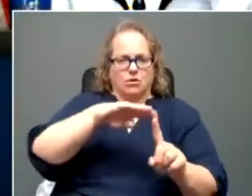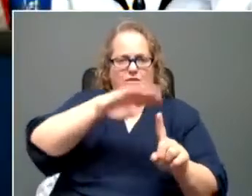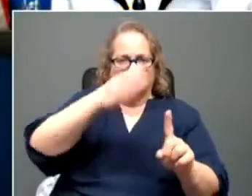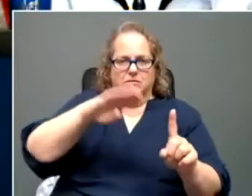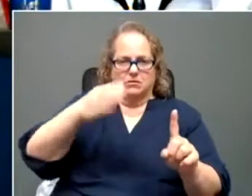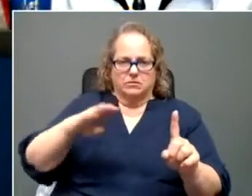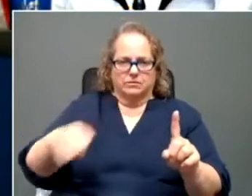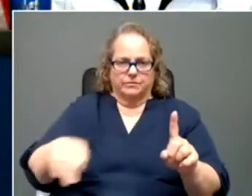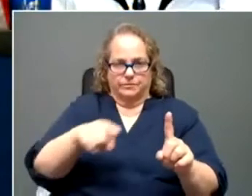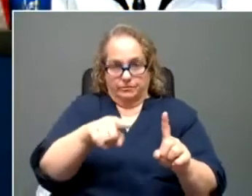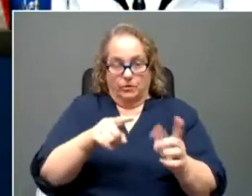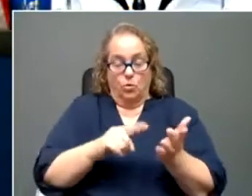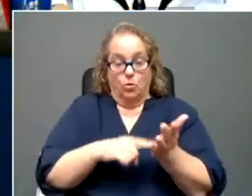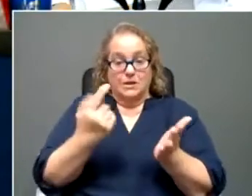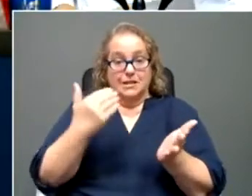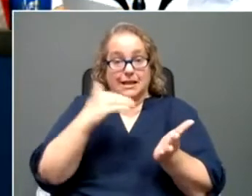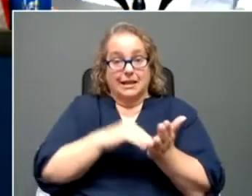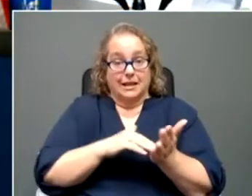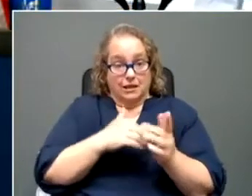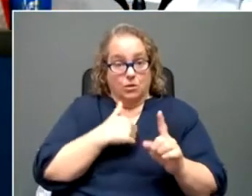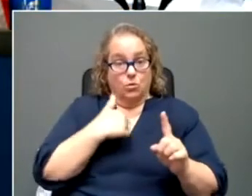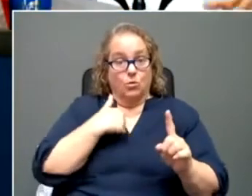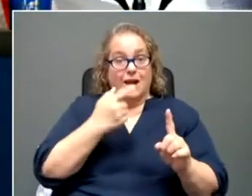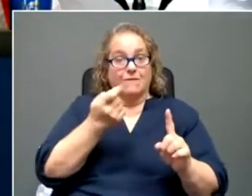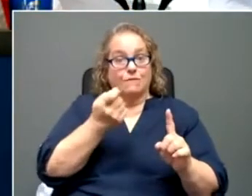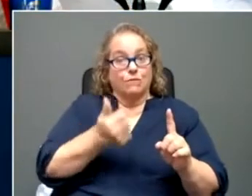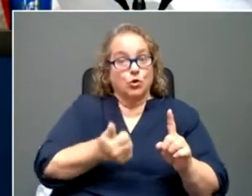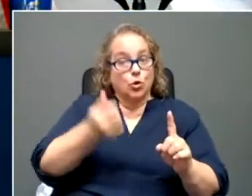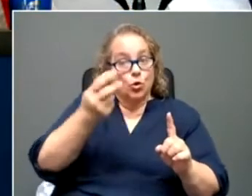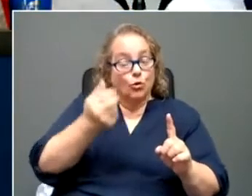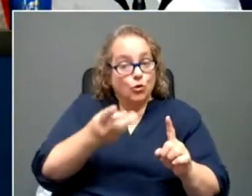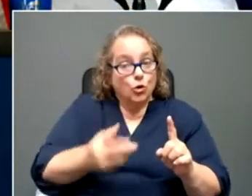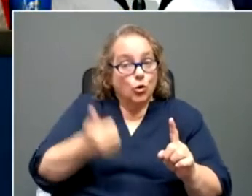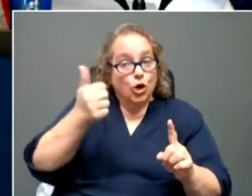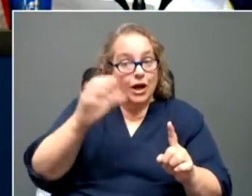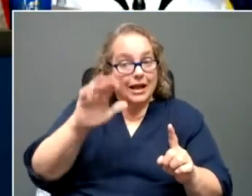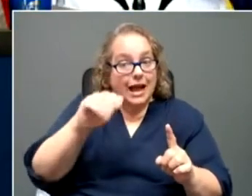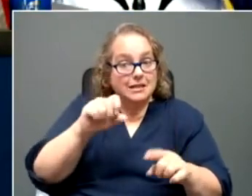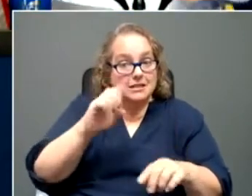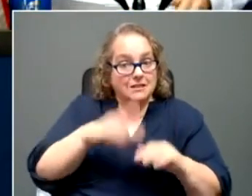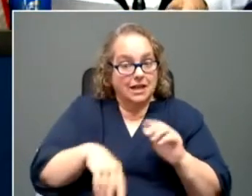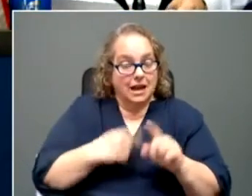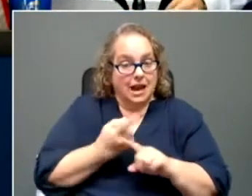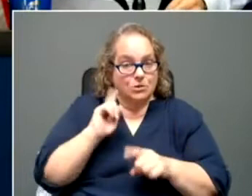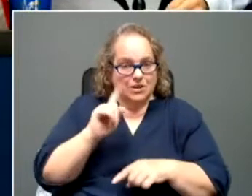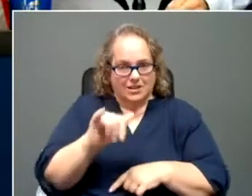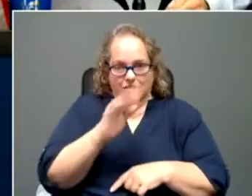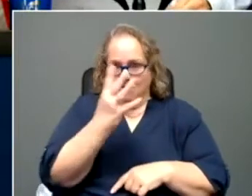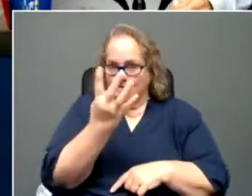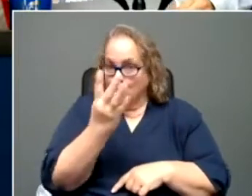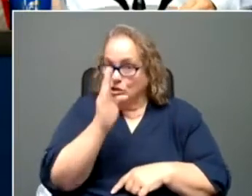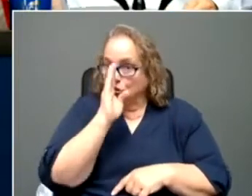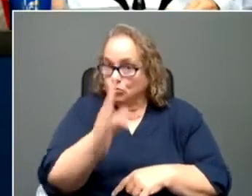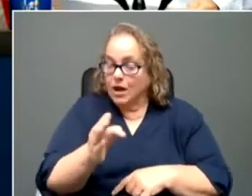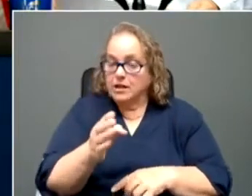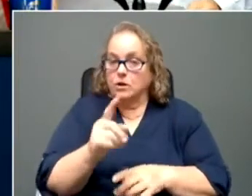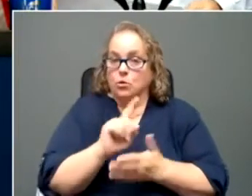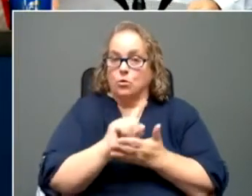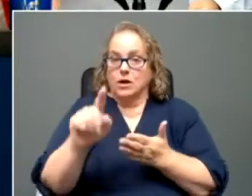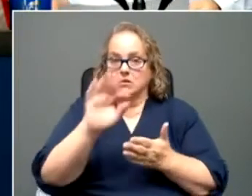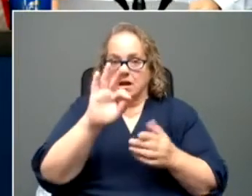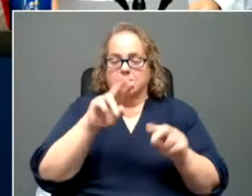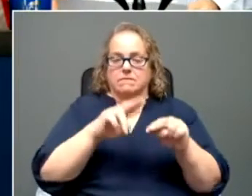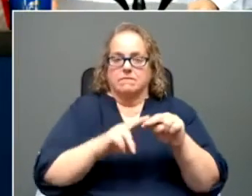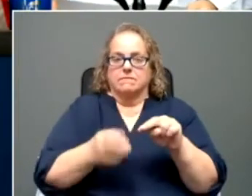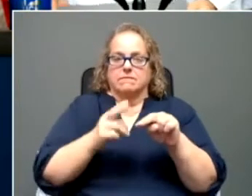um, have fewer cases in the last week. These are four straight weeks of declining cases. Um,